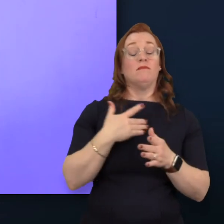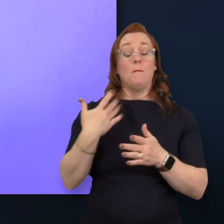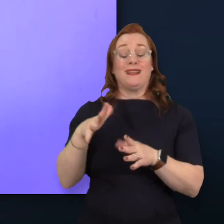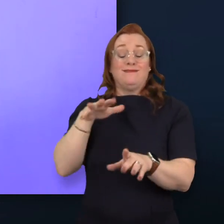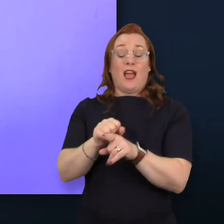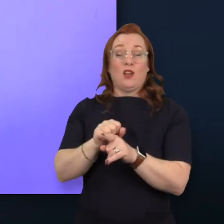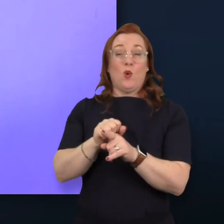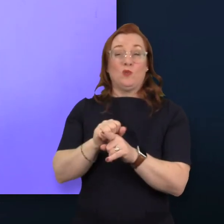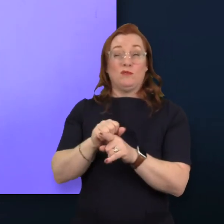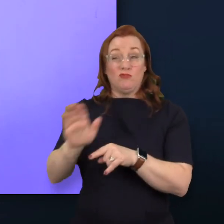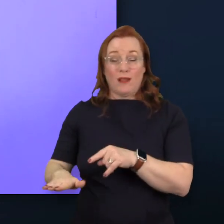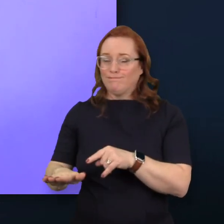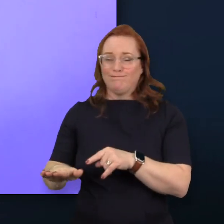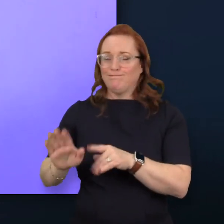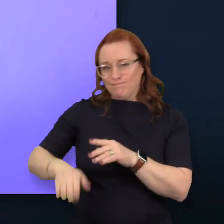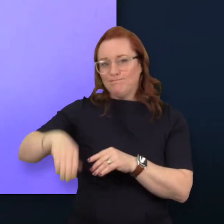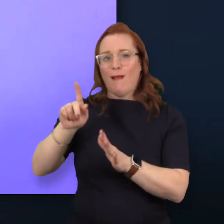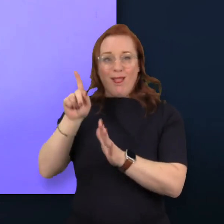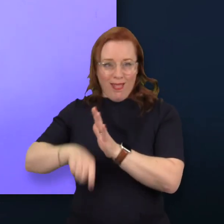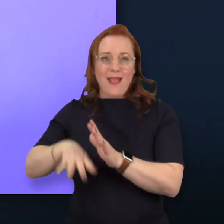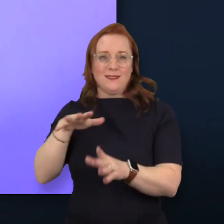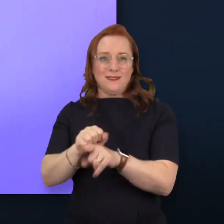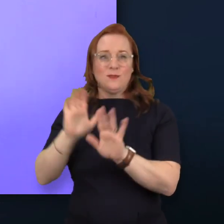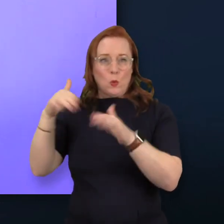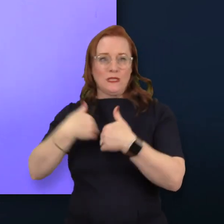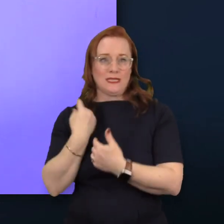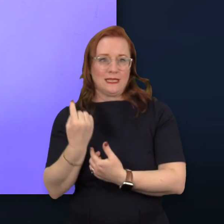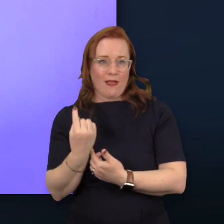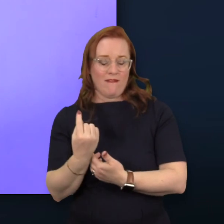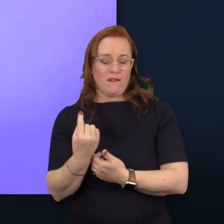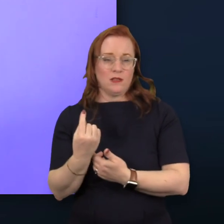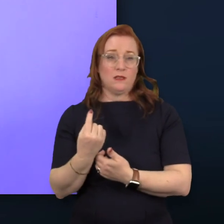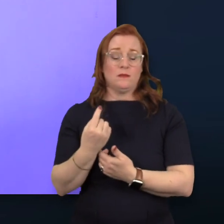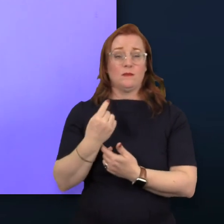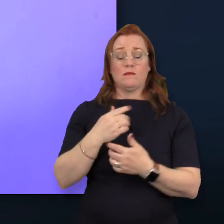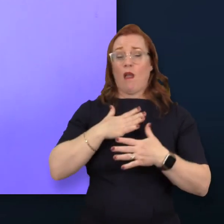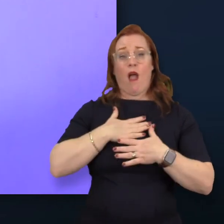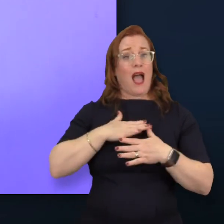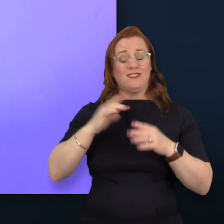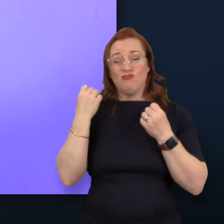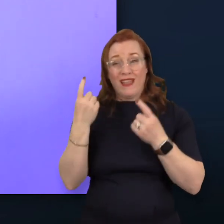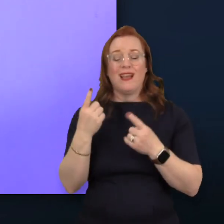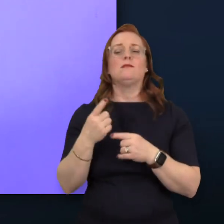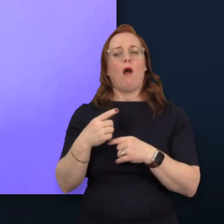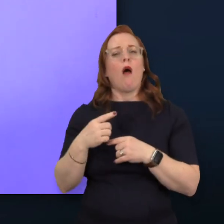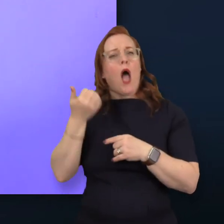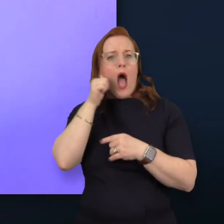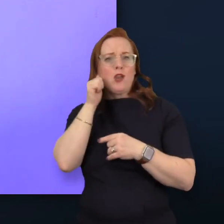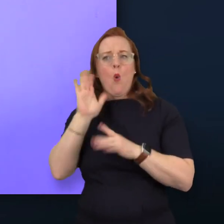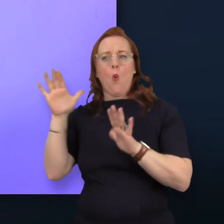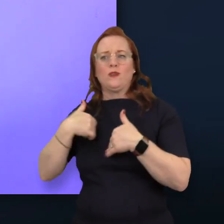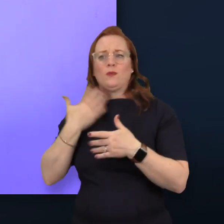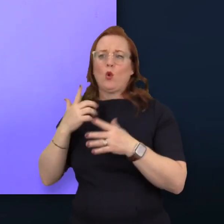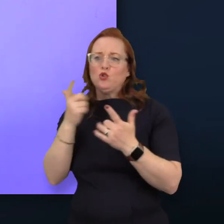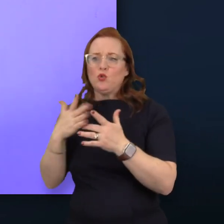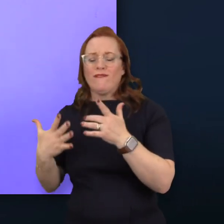as has been autistic I hadn't realized the difficulties